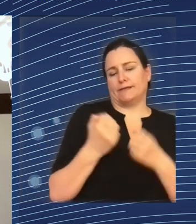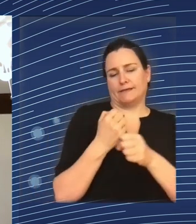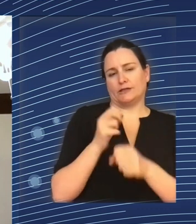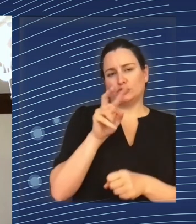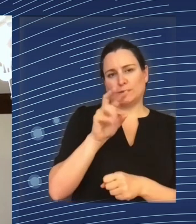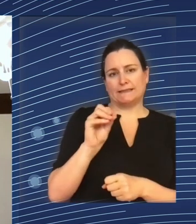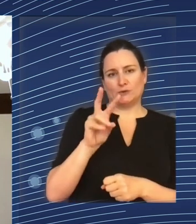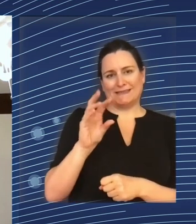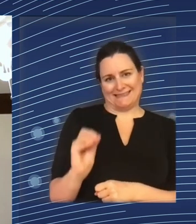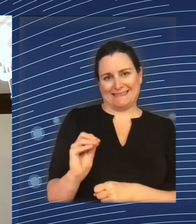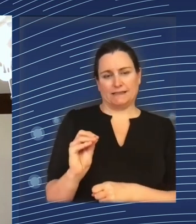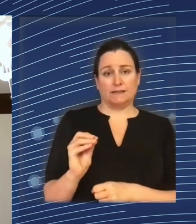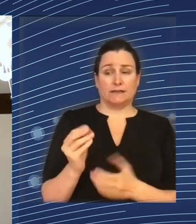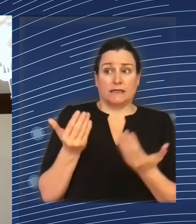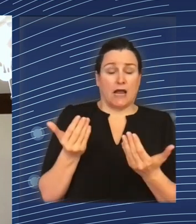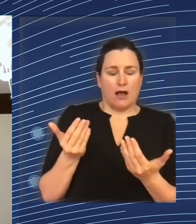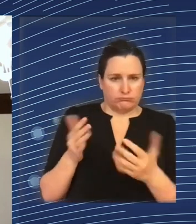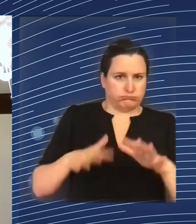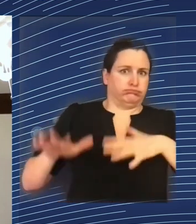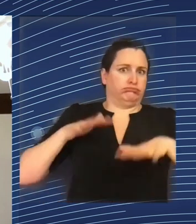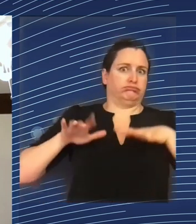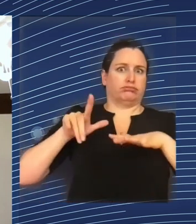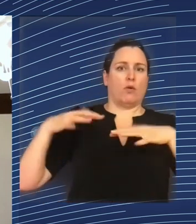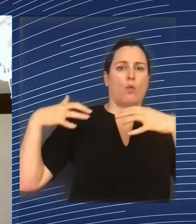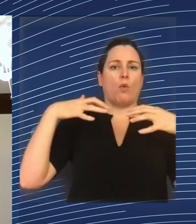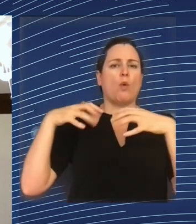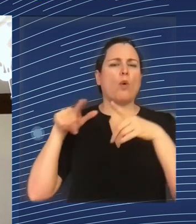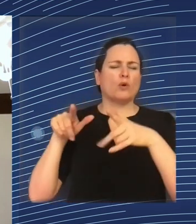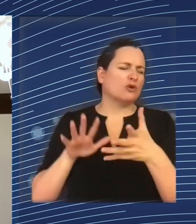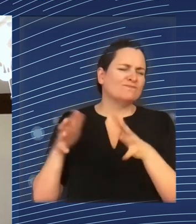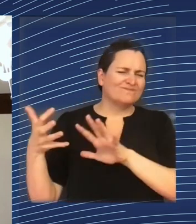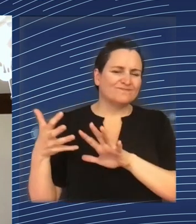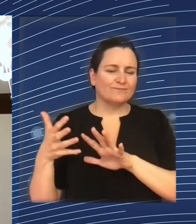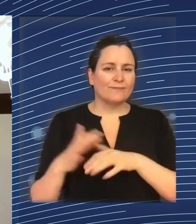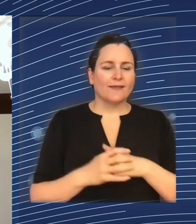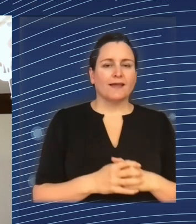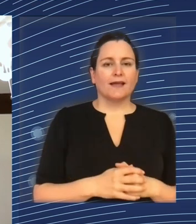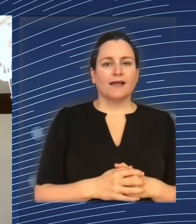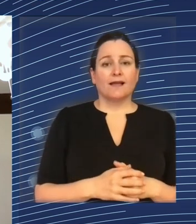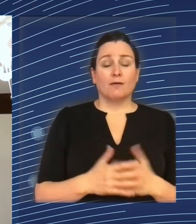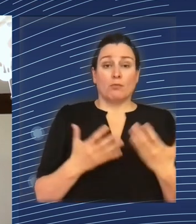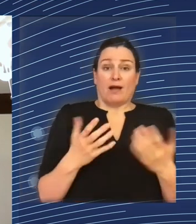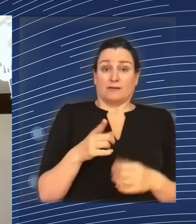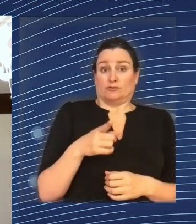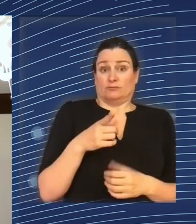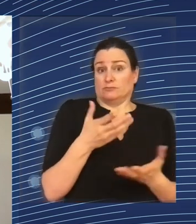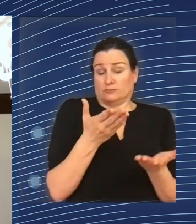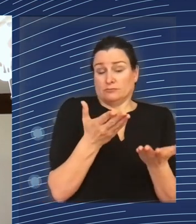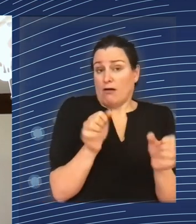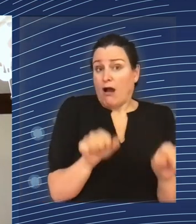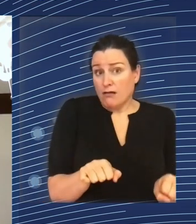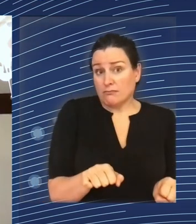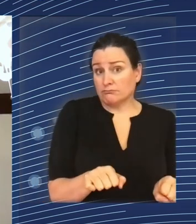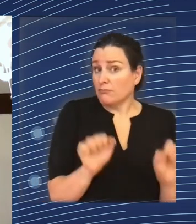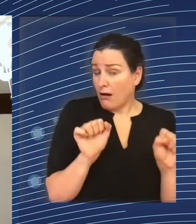by the needs of the war. All of these examples show that you can have very good kind of productivity